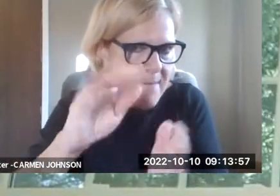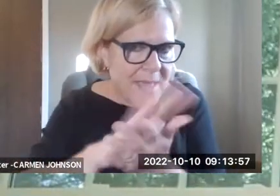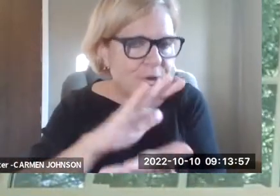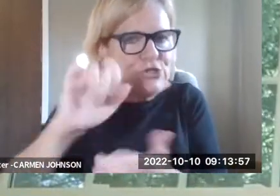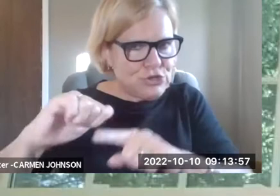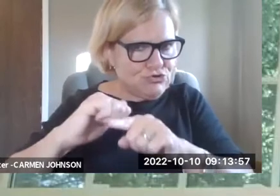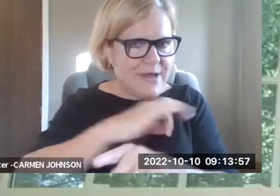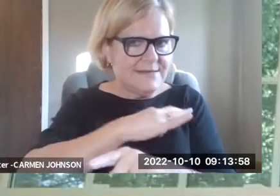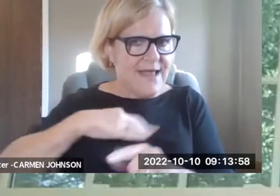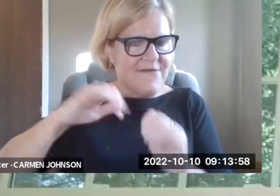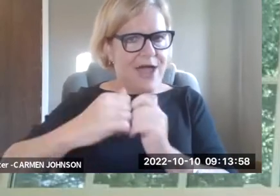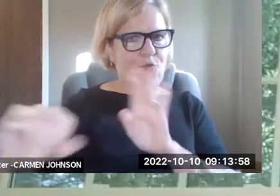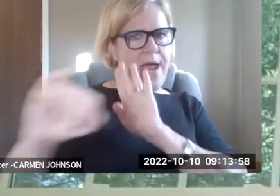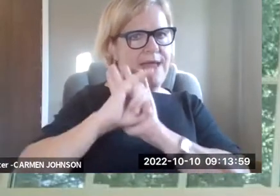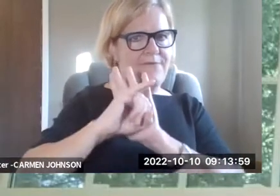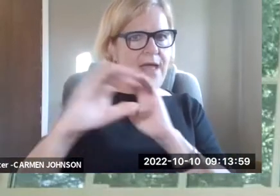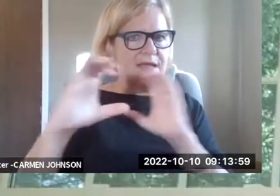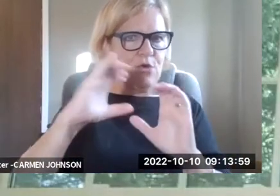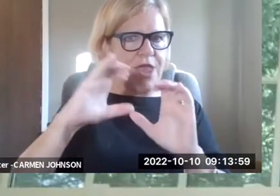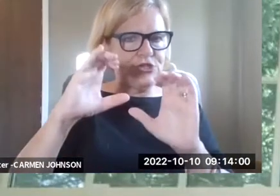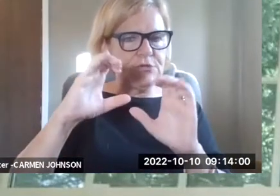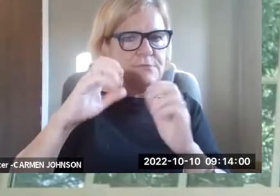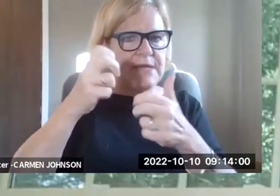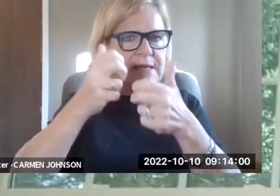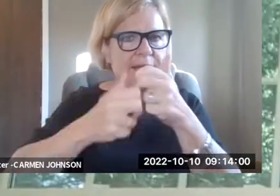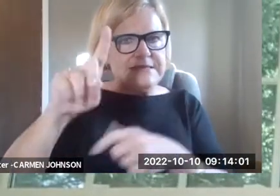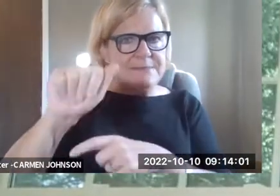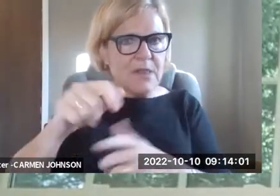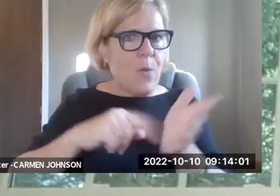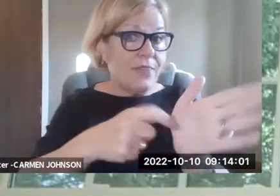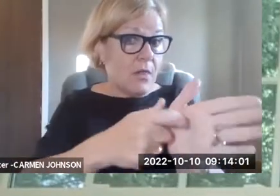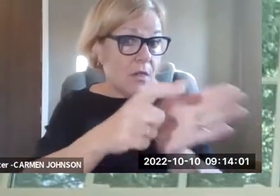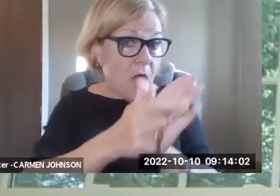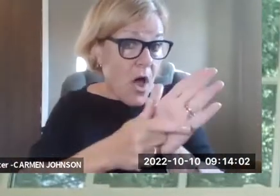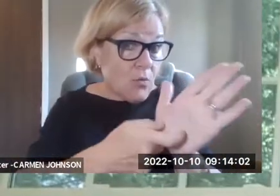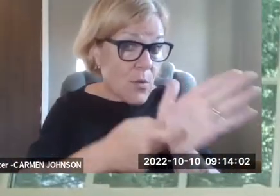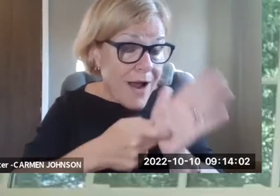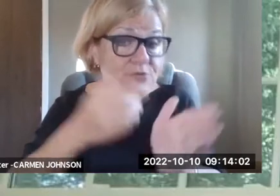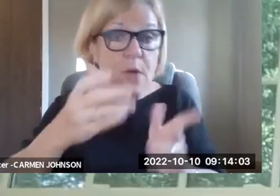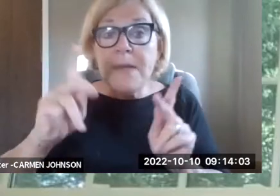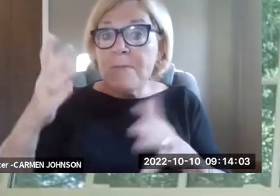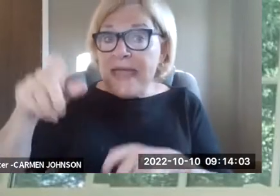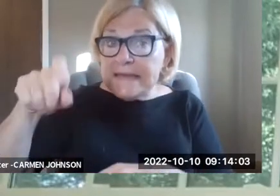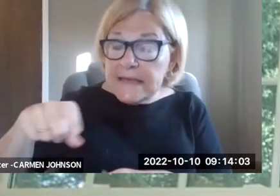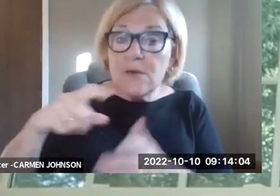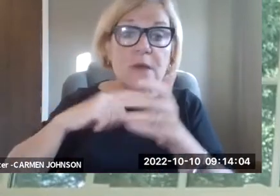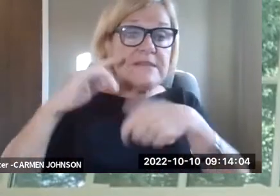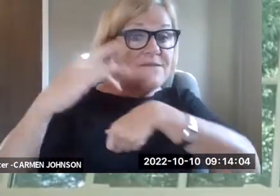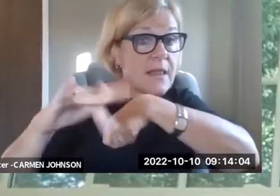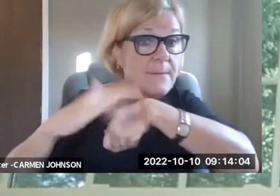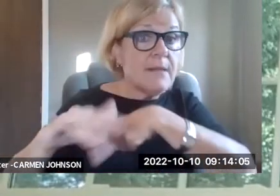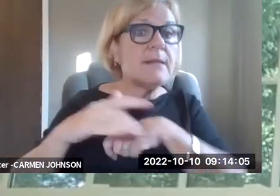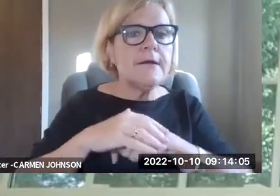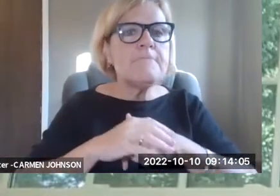policies and protocols, um, along the lines of what we recommend in this paper. They should train staff on how to identify communication